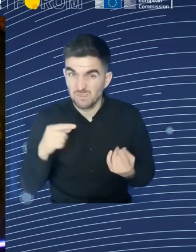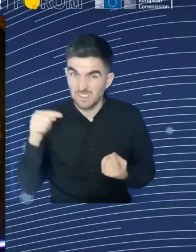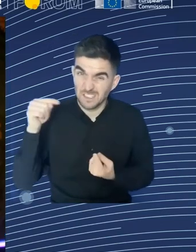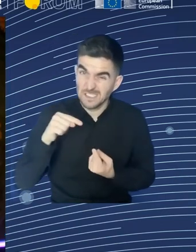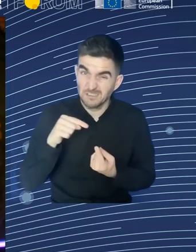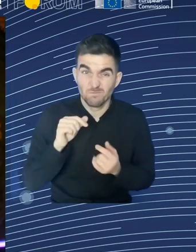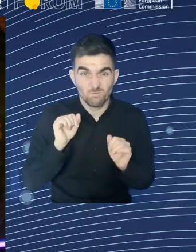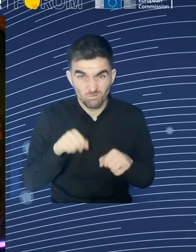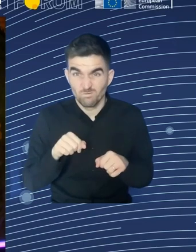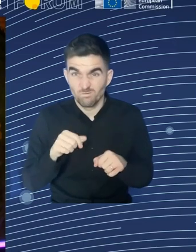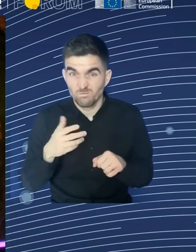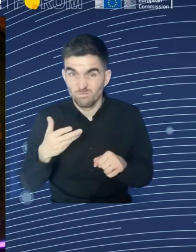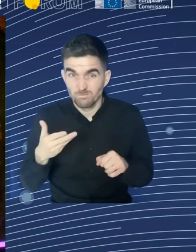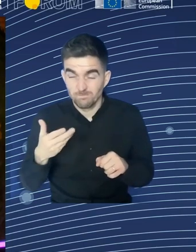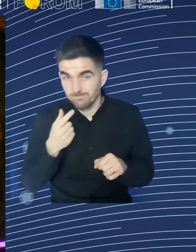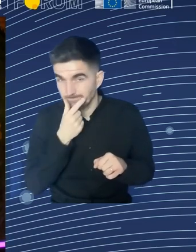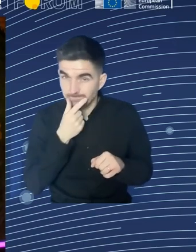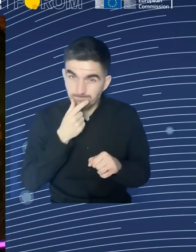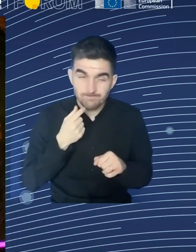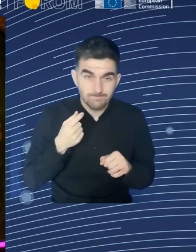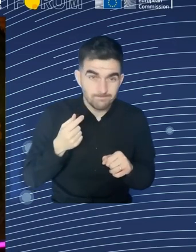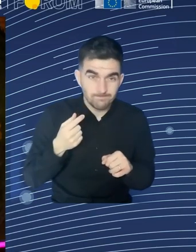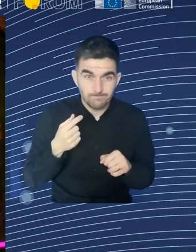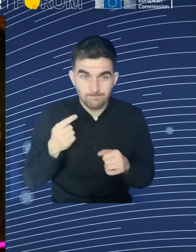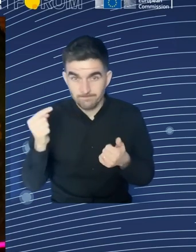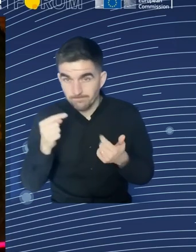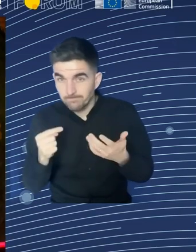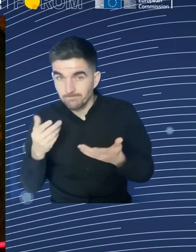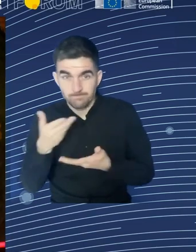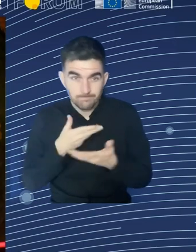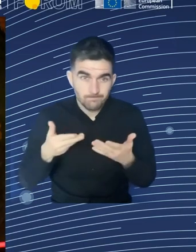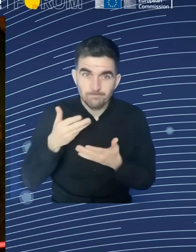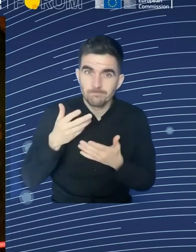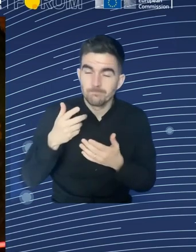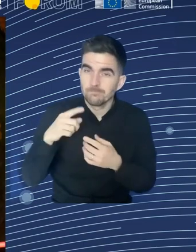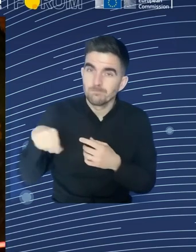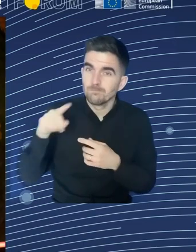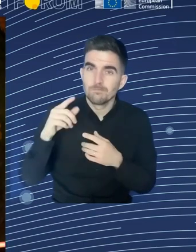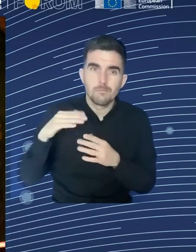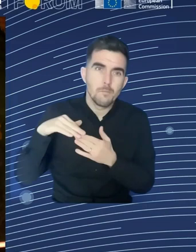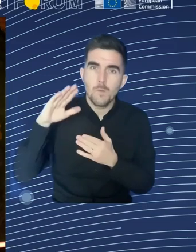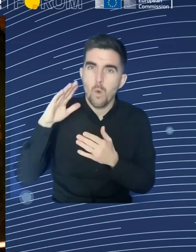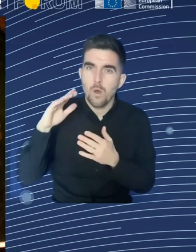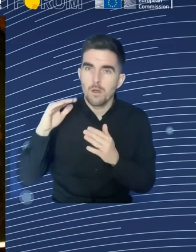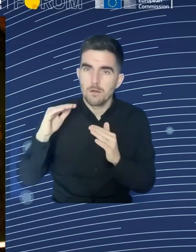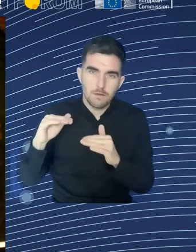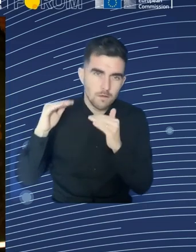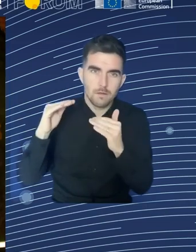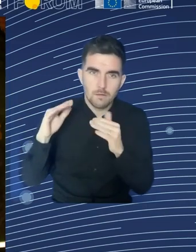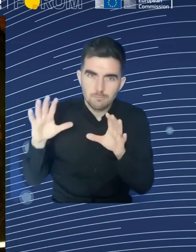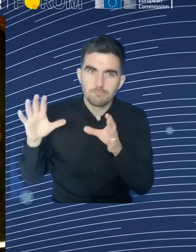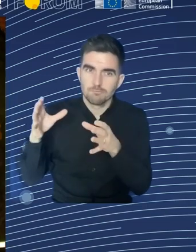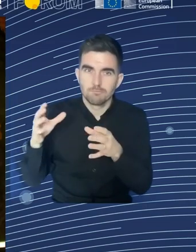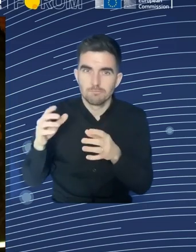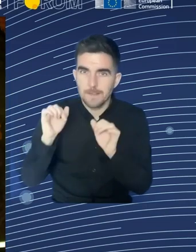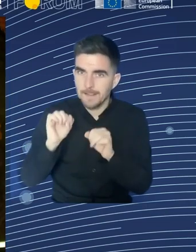actions that will constantly evolve and improve the social policy. Because sometimes it is good to